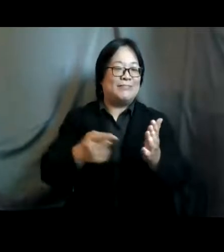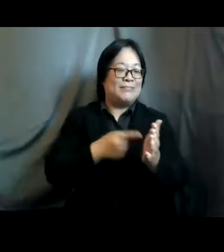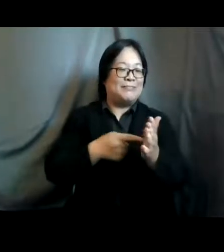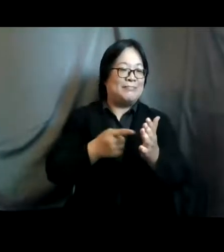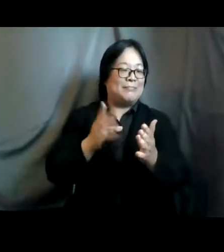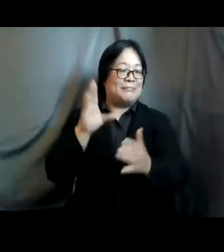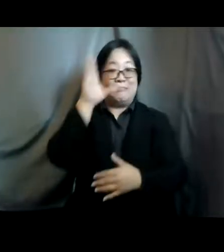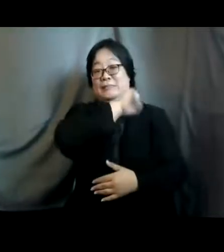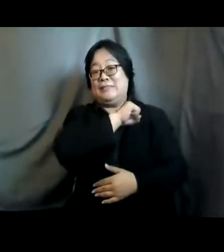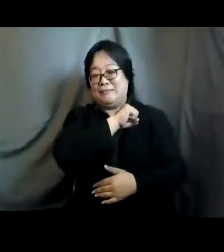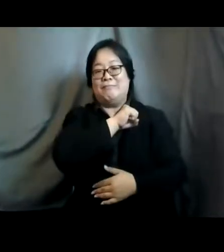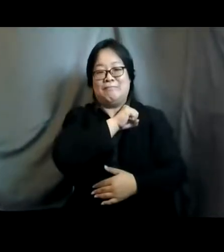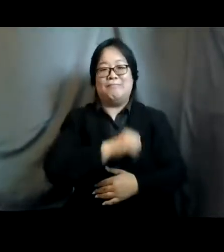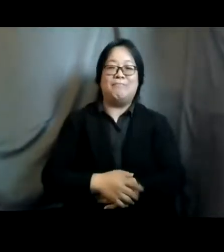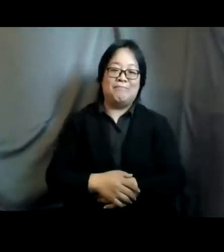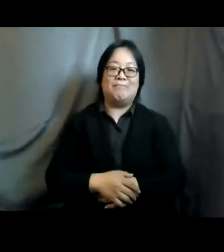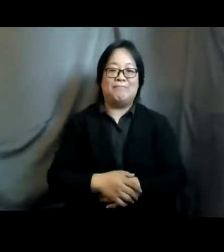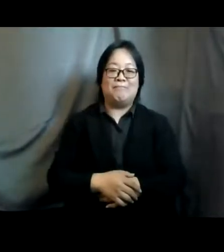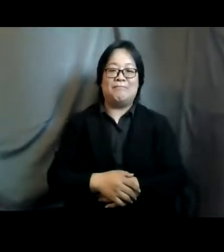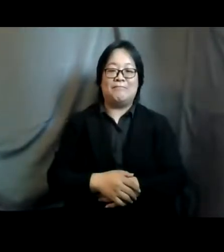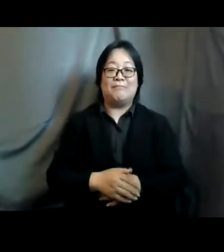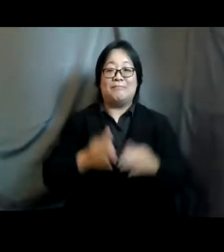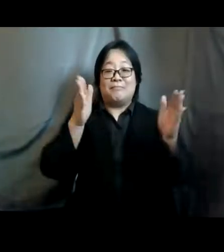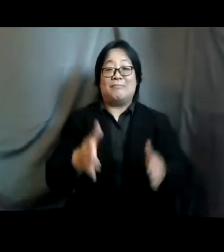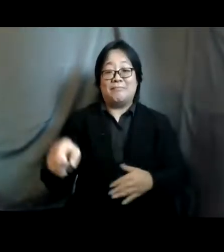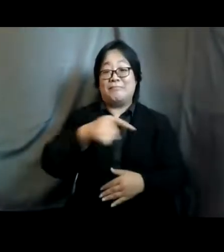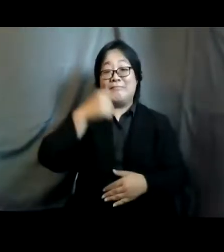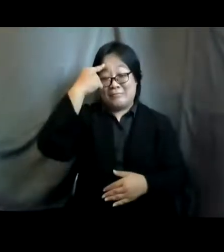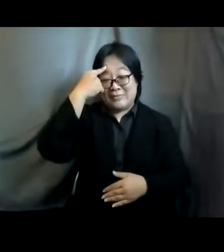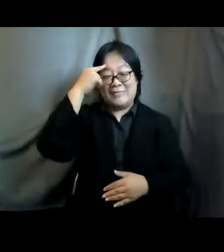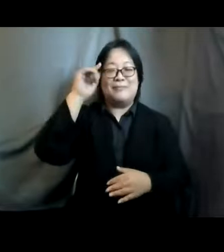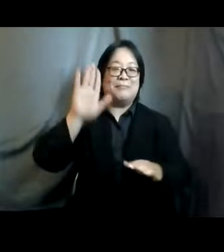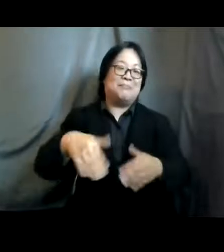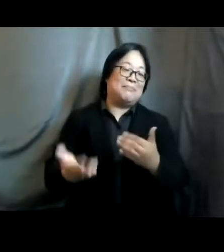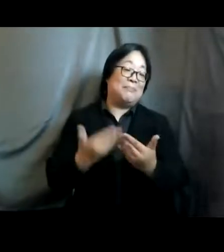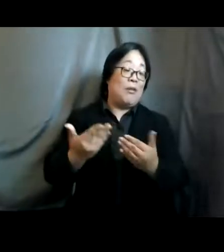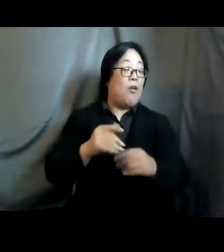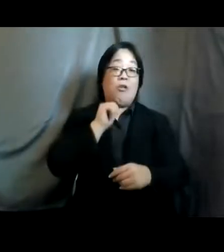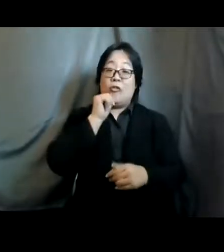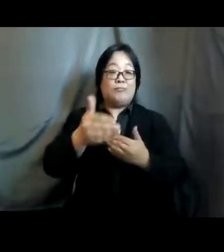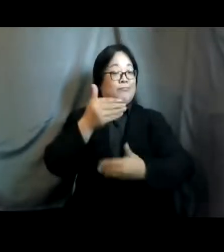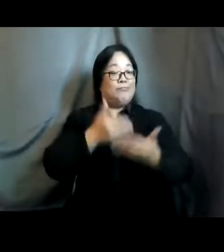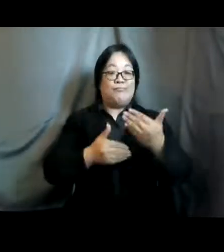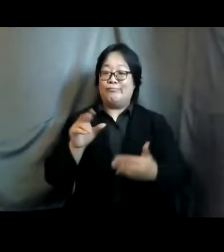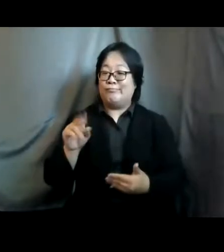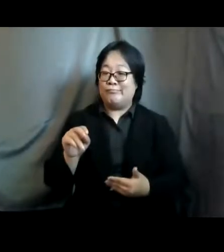people think that it is quite simple but it is not simple and i think what we need to do is to